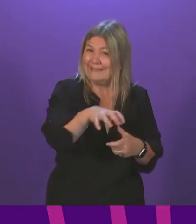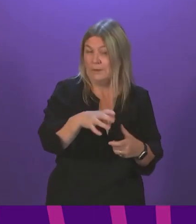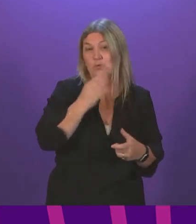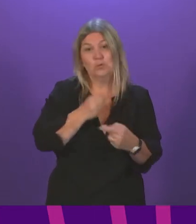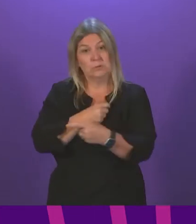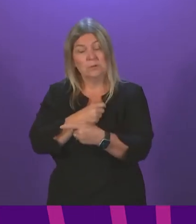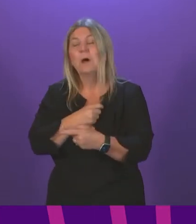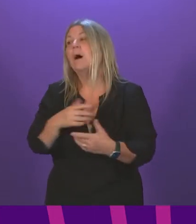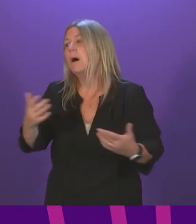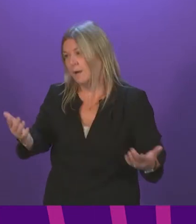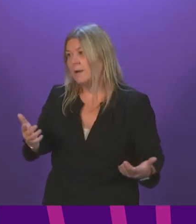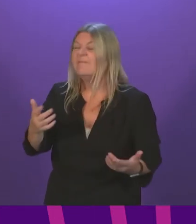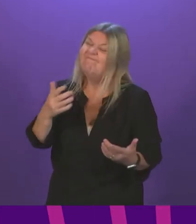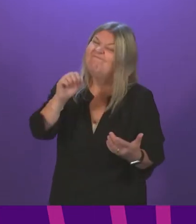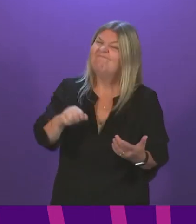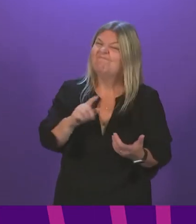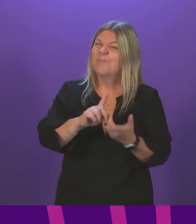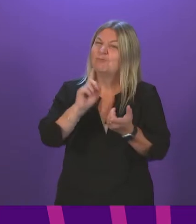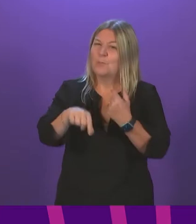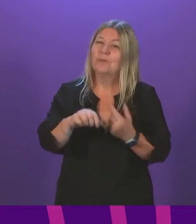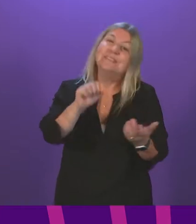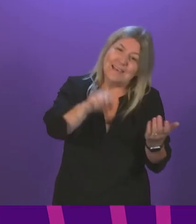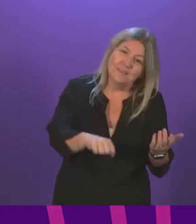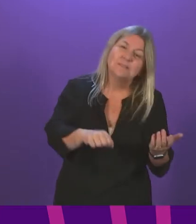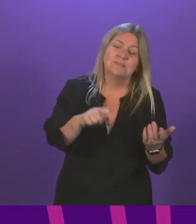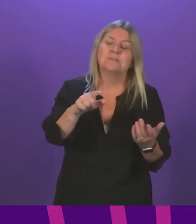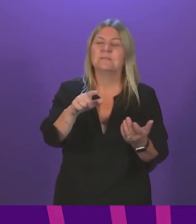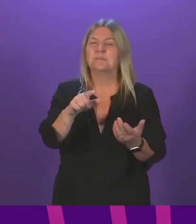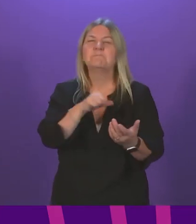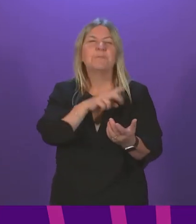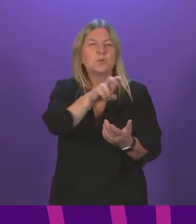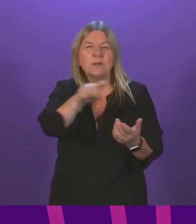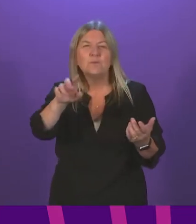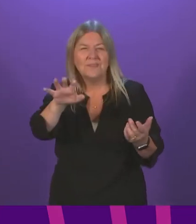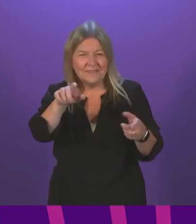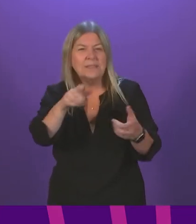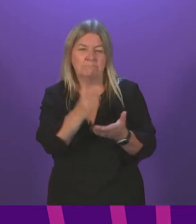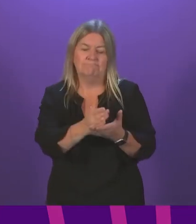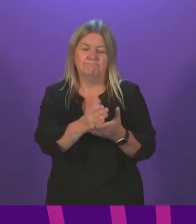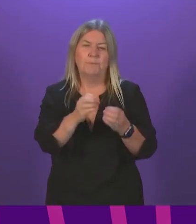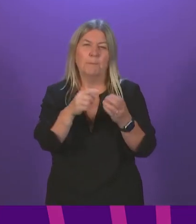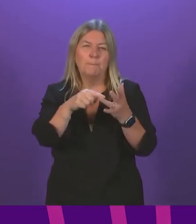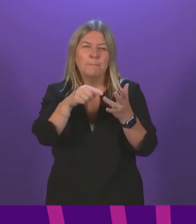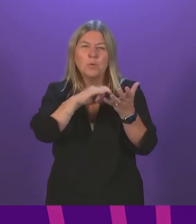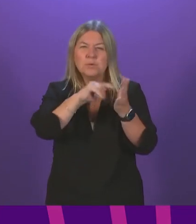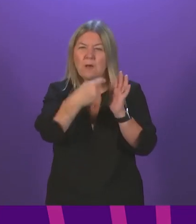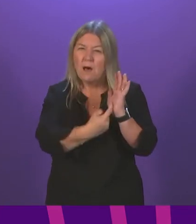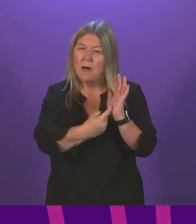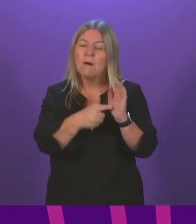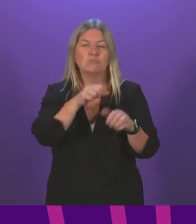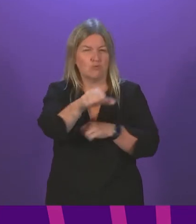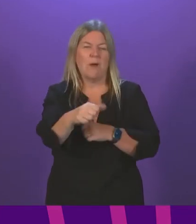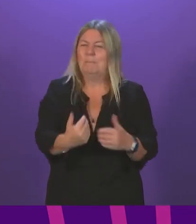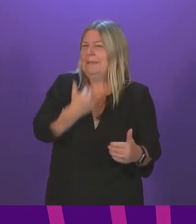both the CMO's advice and JCBI's advice in respect to 12 to 15-year-olds and the booster programme respectively. But we have plentiful